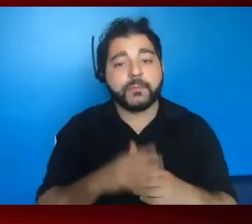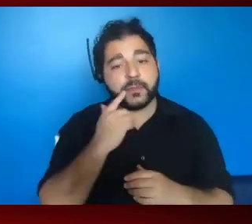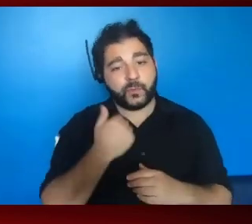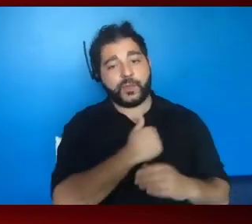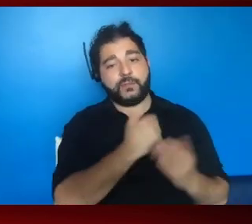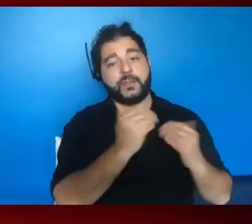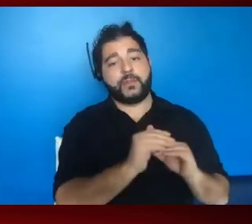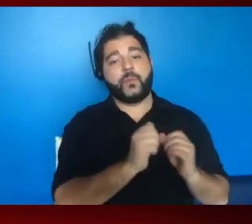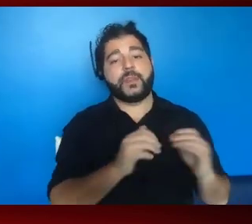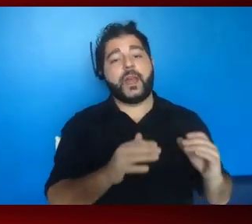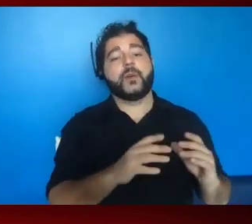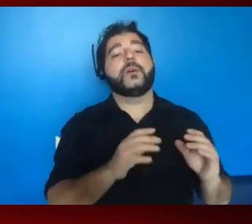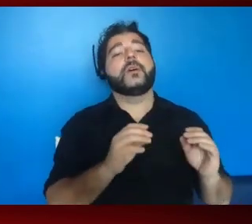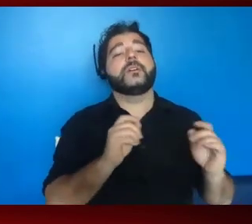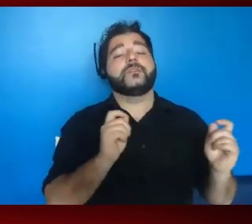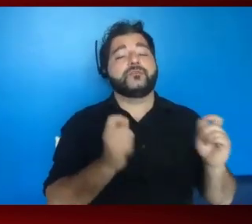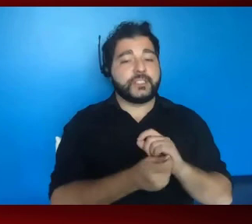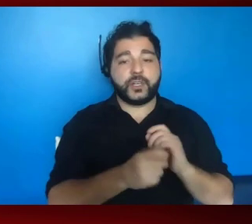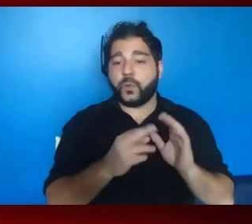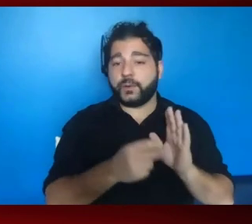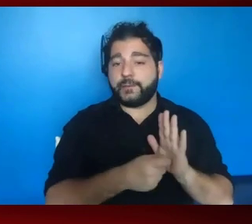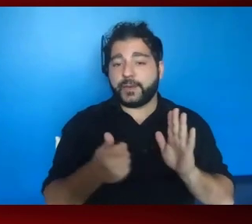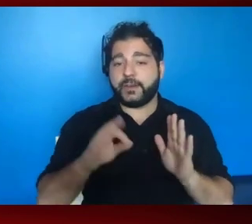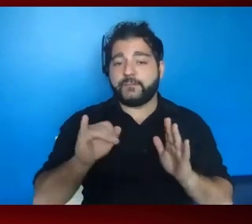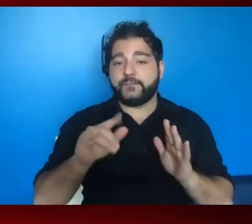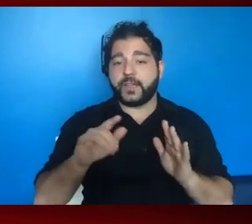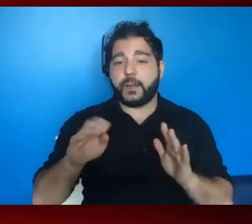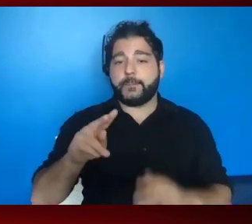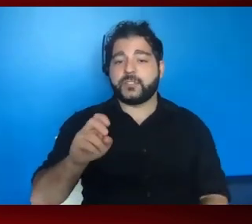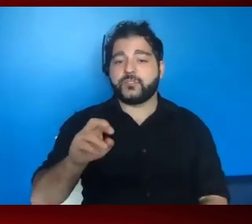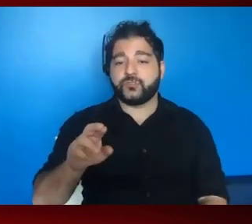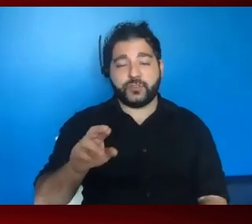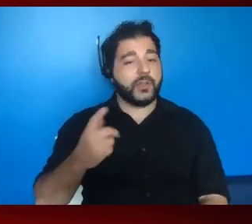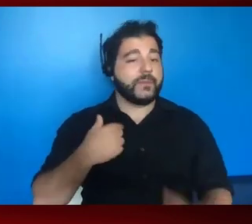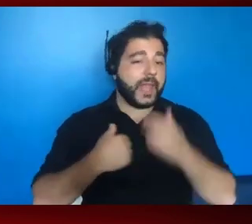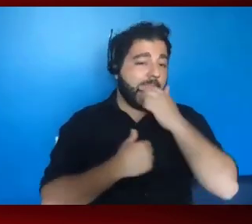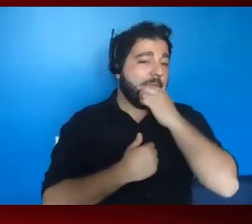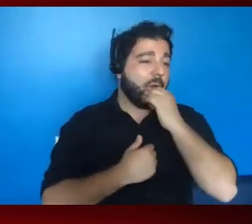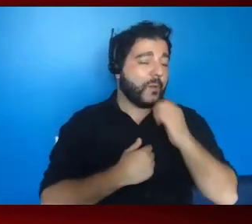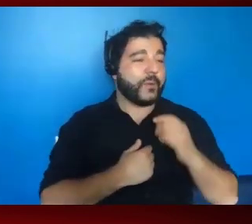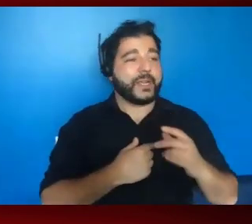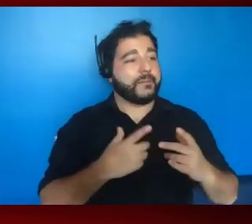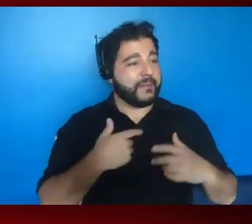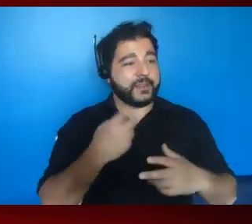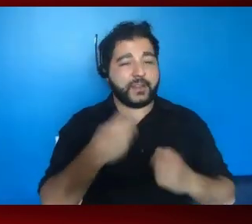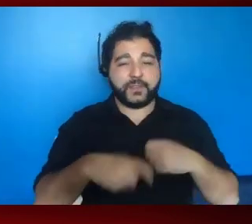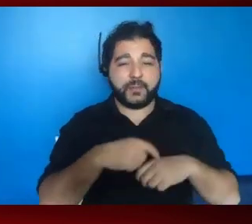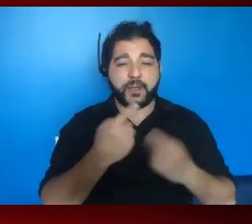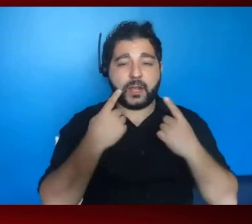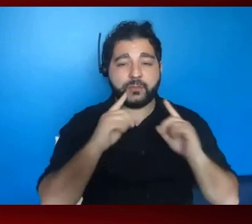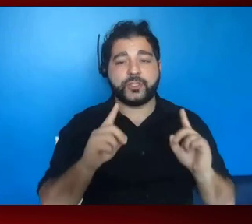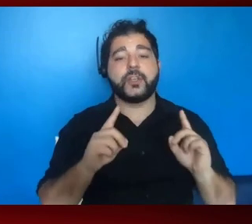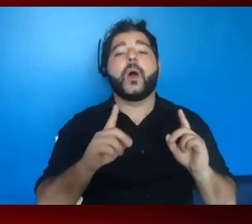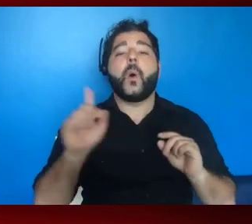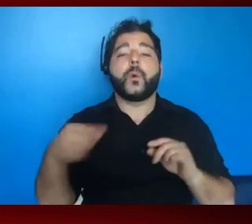without eliminating or changing a filibuster, there are many of our big legislative acts that may be really difficult to accomplish just using the reconciliation